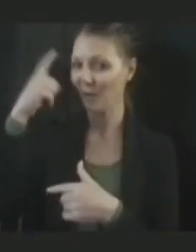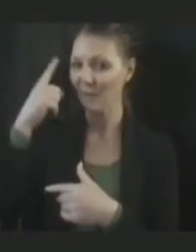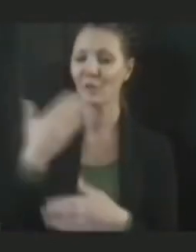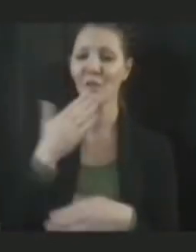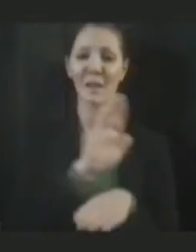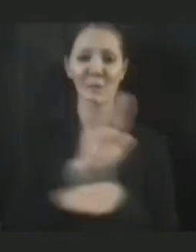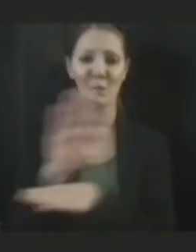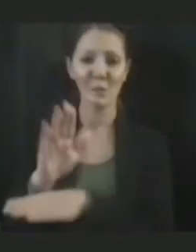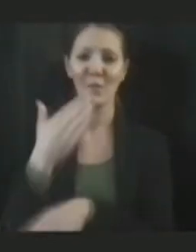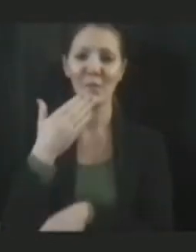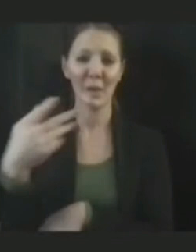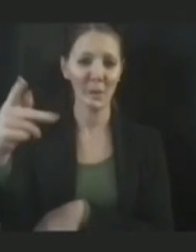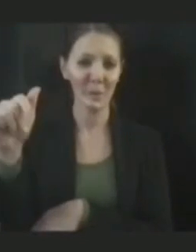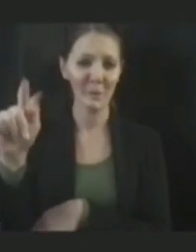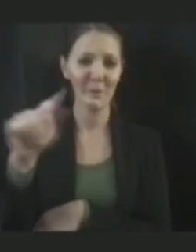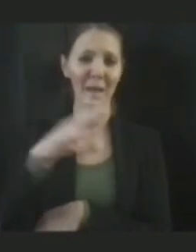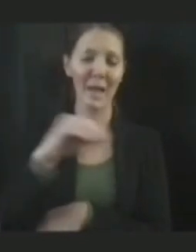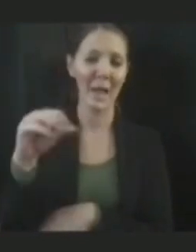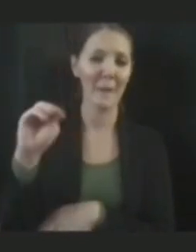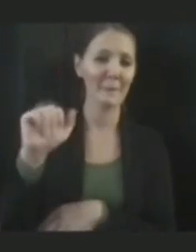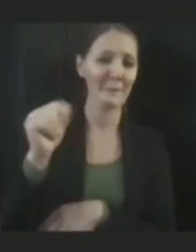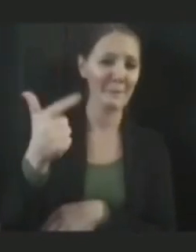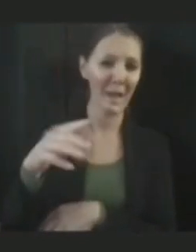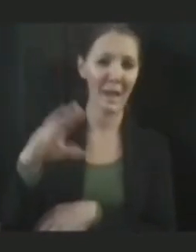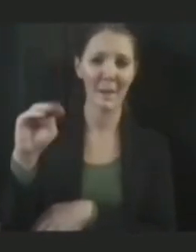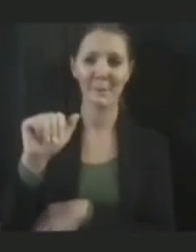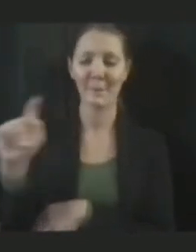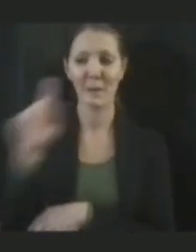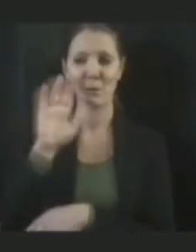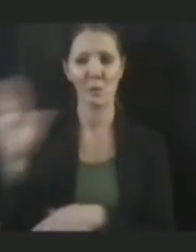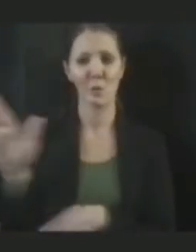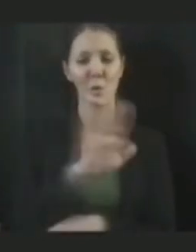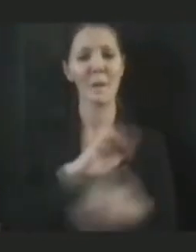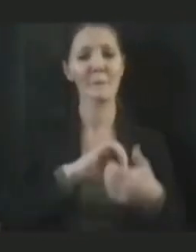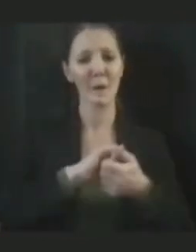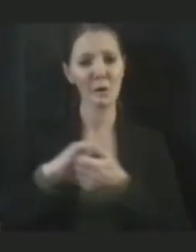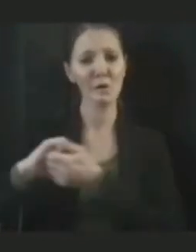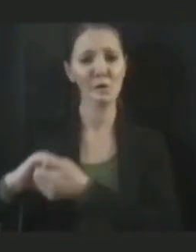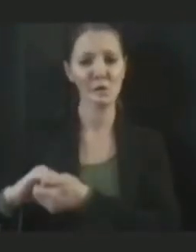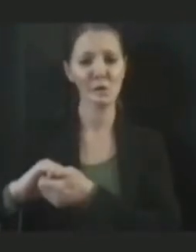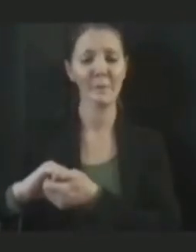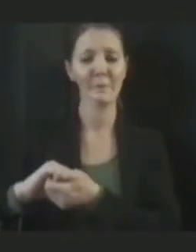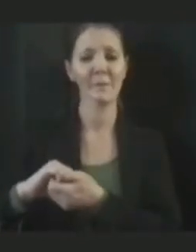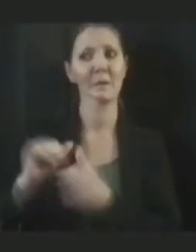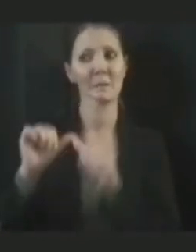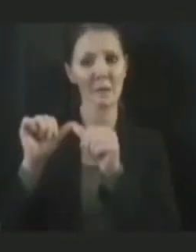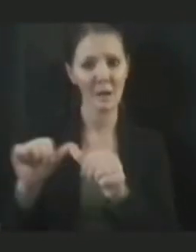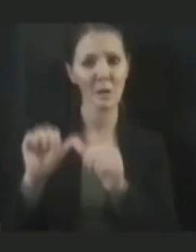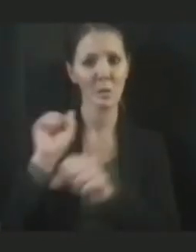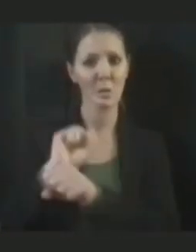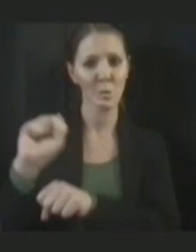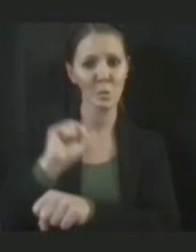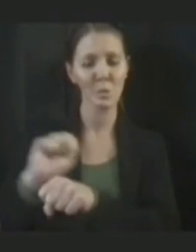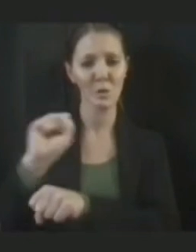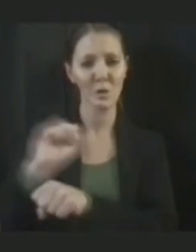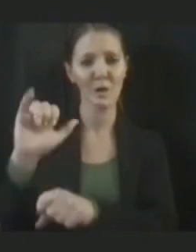Thank you, Pat and Mag and Matt for your partnership and your ongoing work in this area. So just